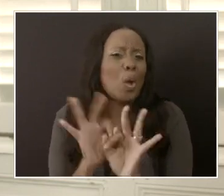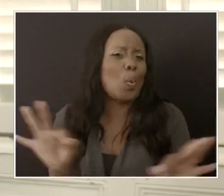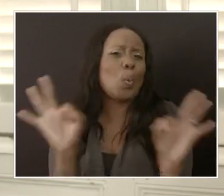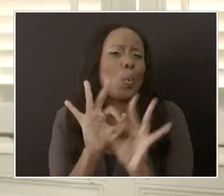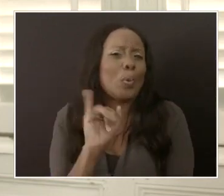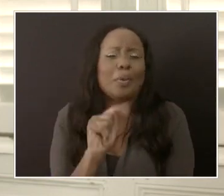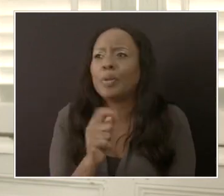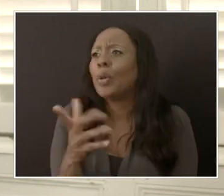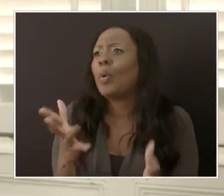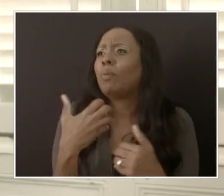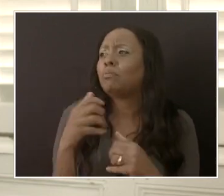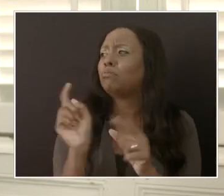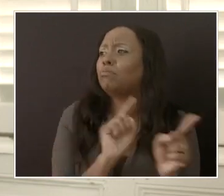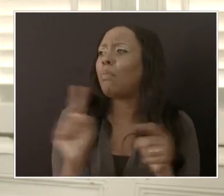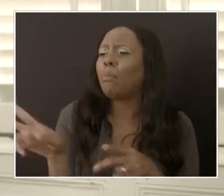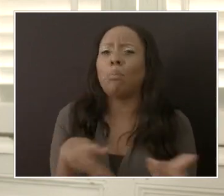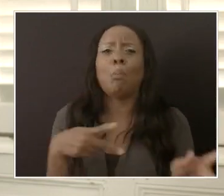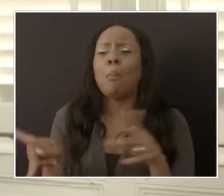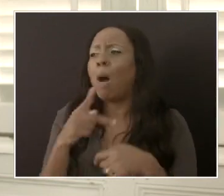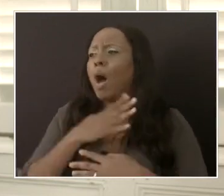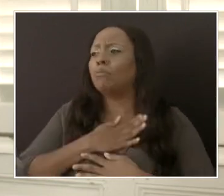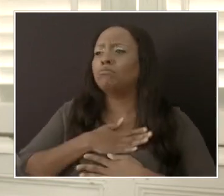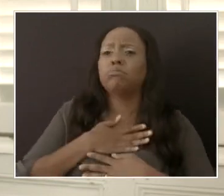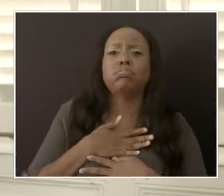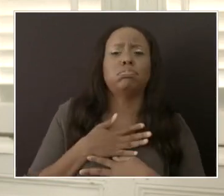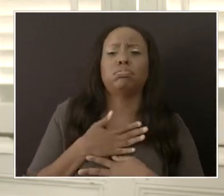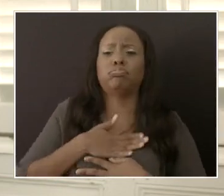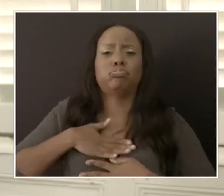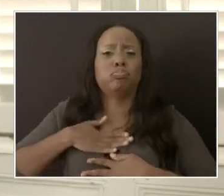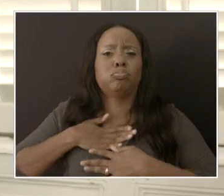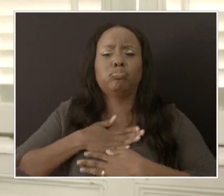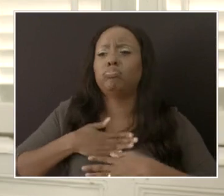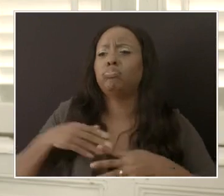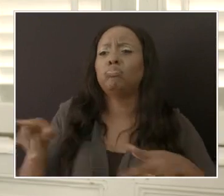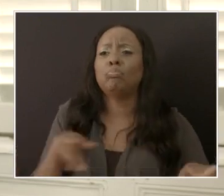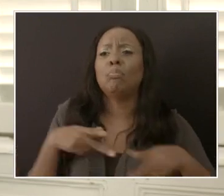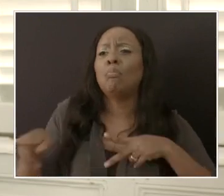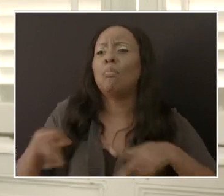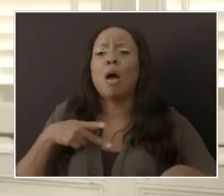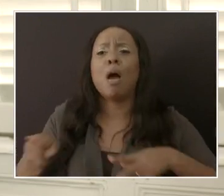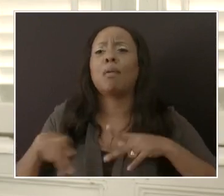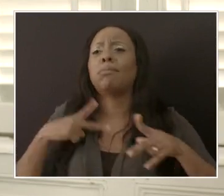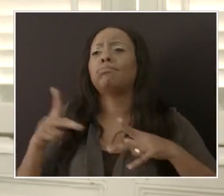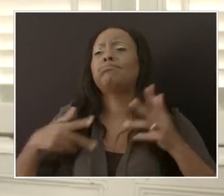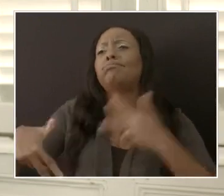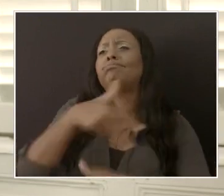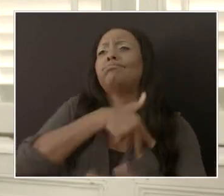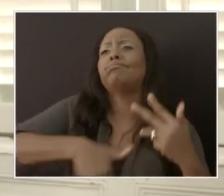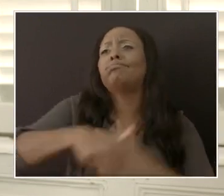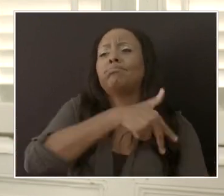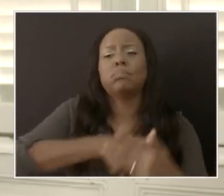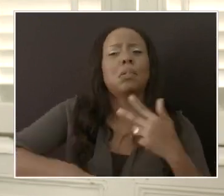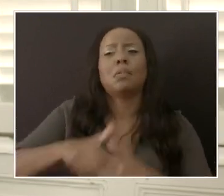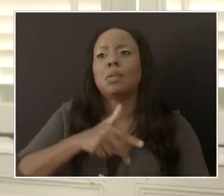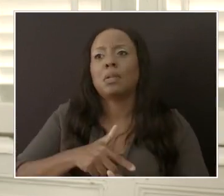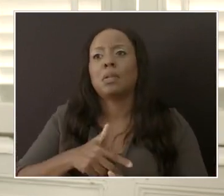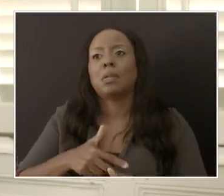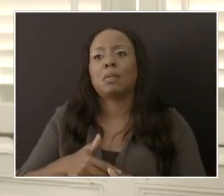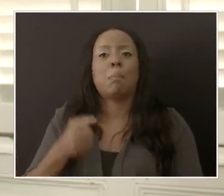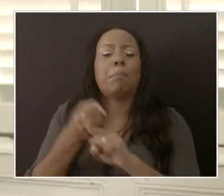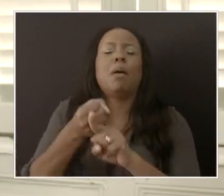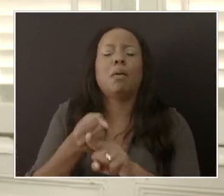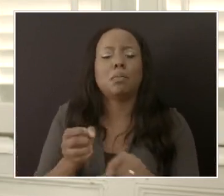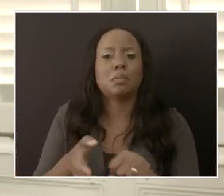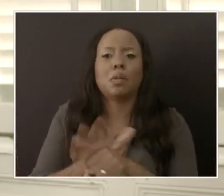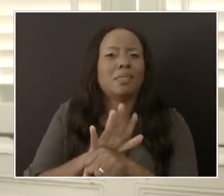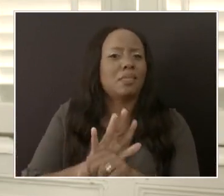go to a party or something like that. And put yourself and others at risk and reverse the gains that we are steadily making